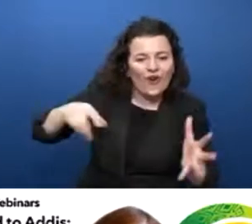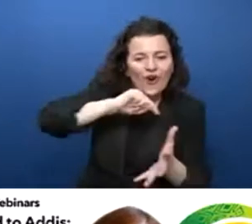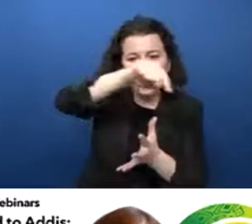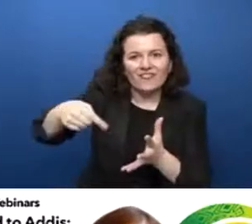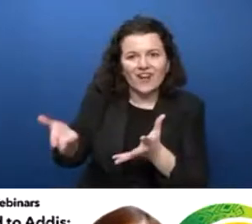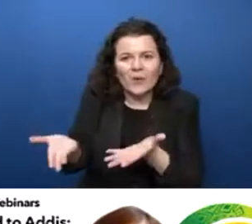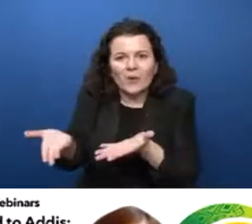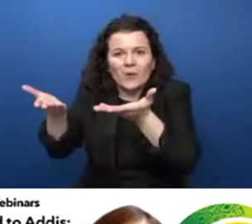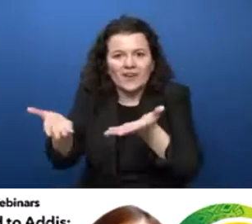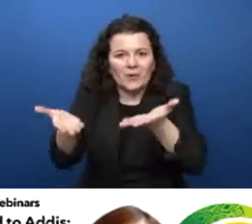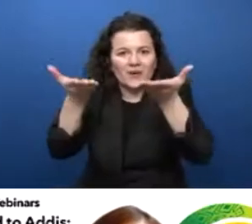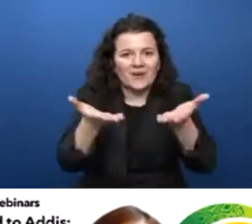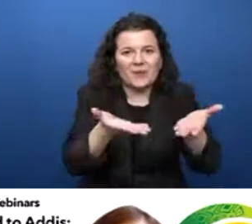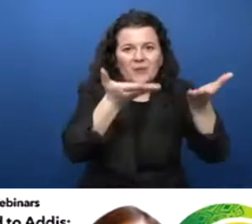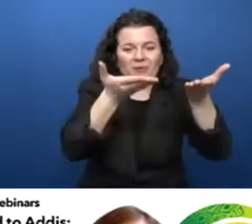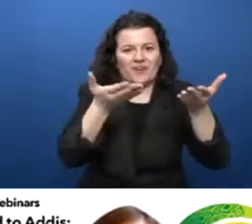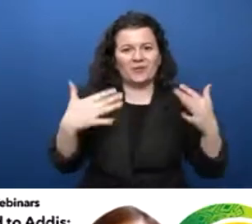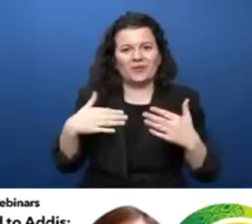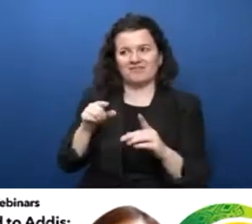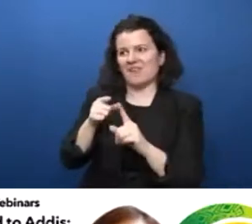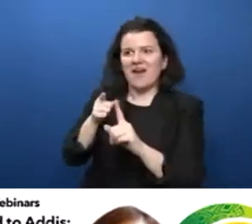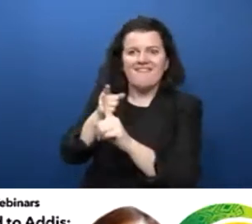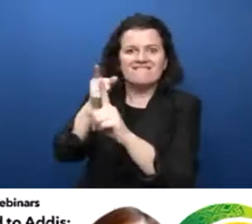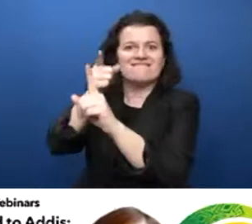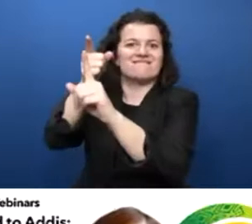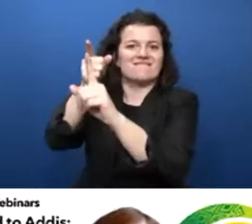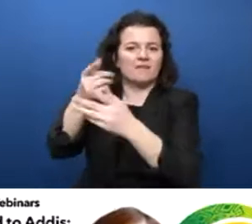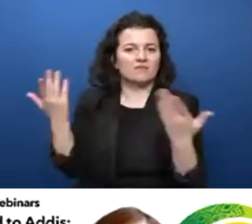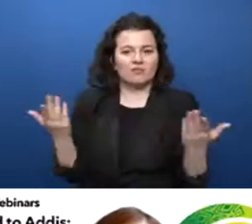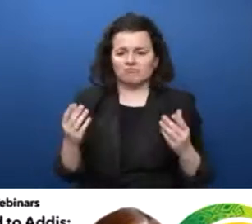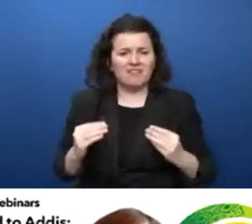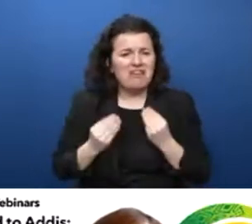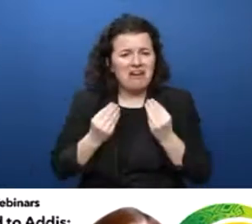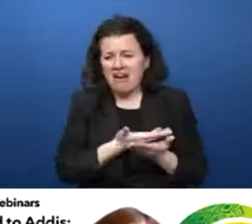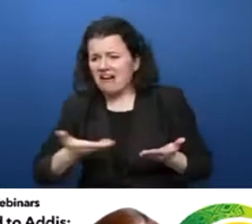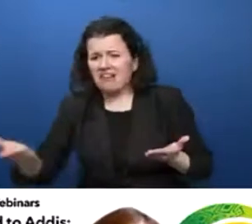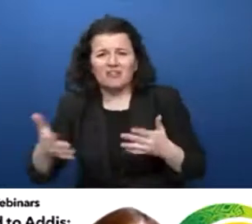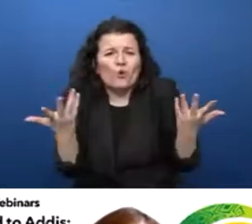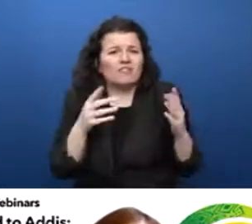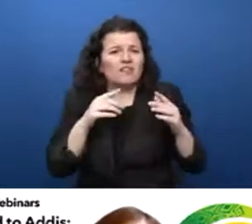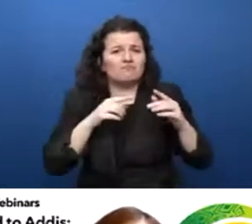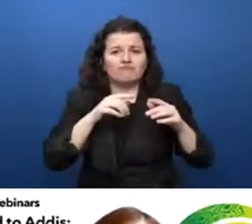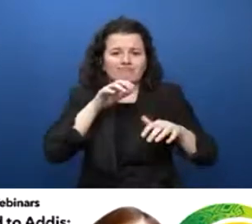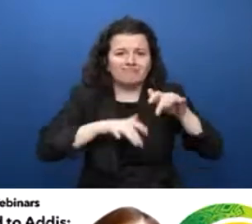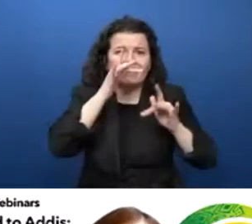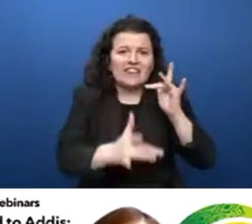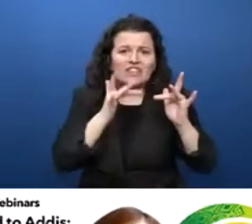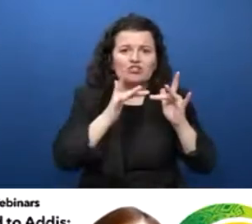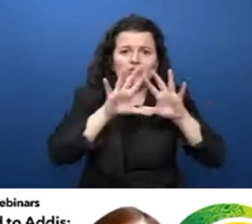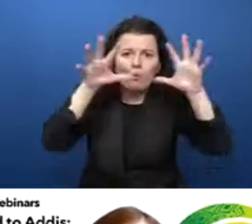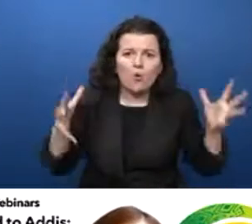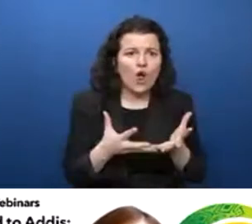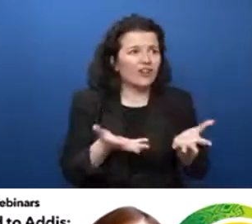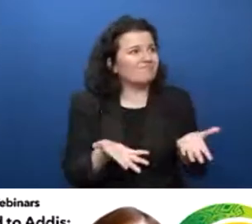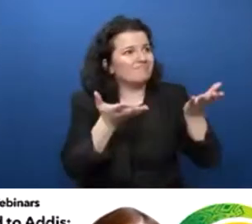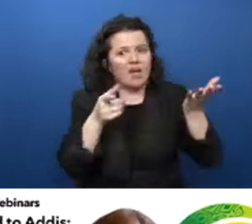Young people right now are growing up in a digital world, and it is essential that we have meaningful, continual impact on the development of this world.